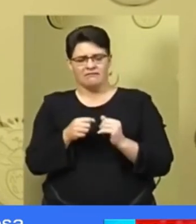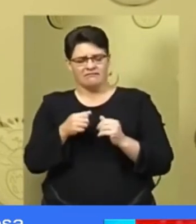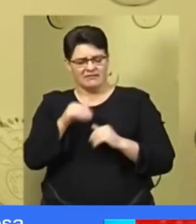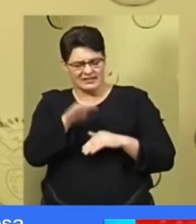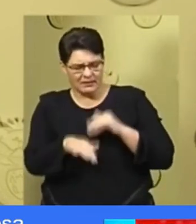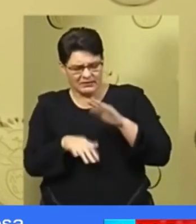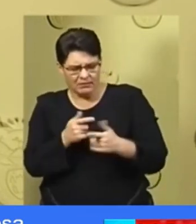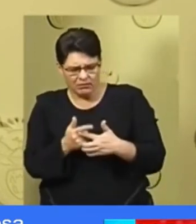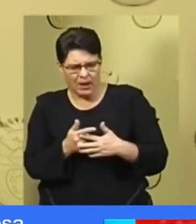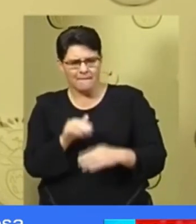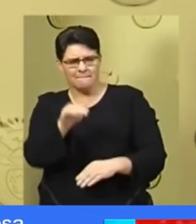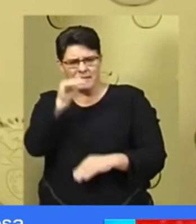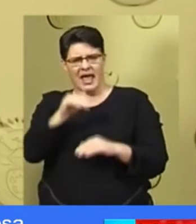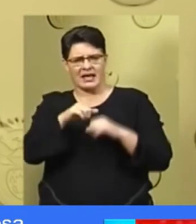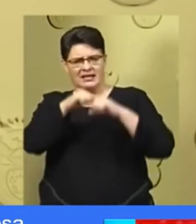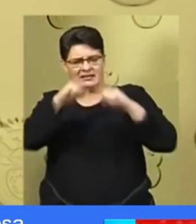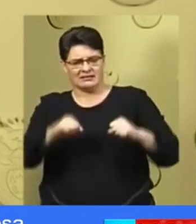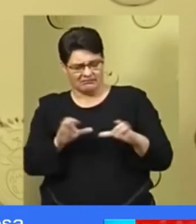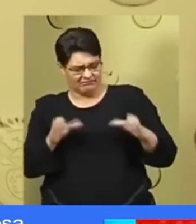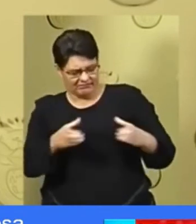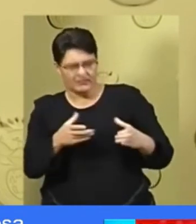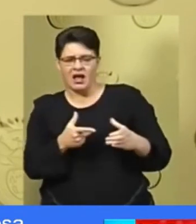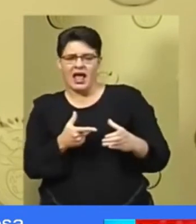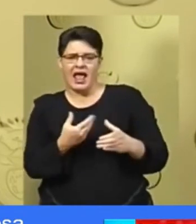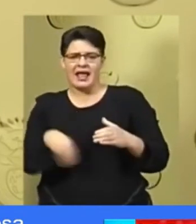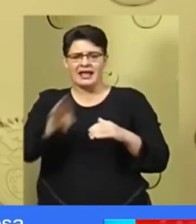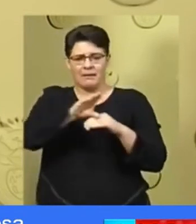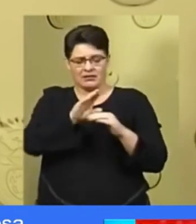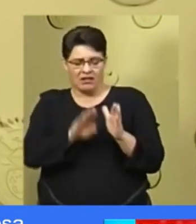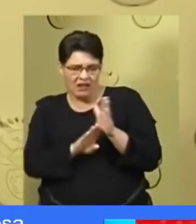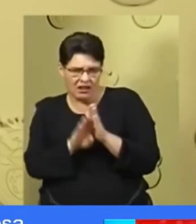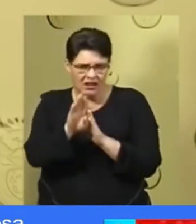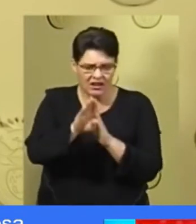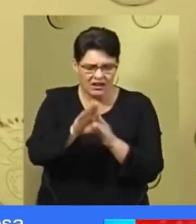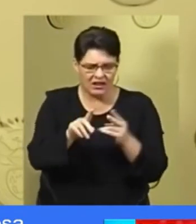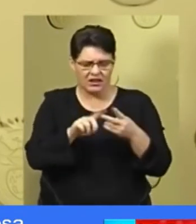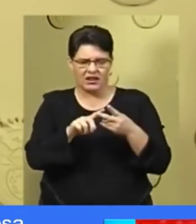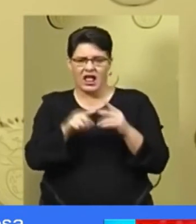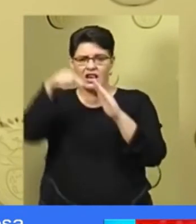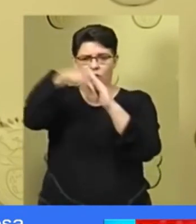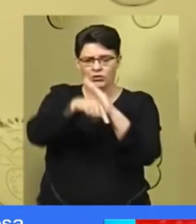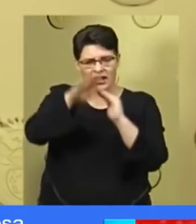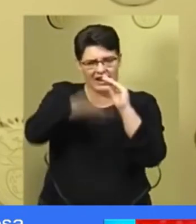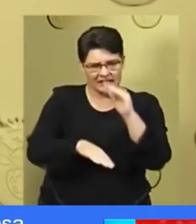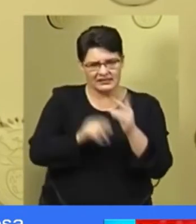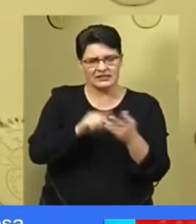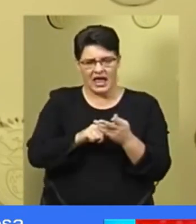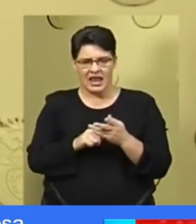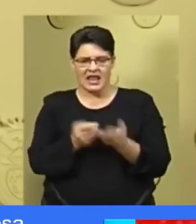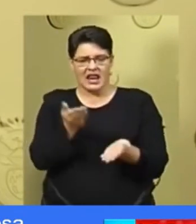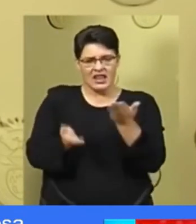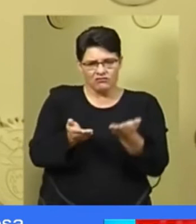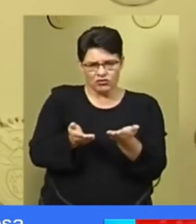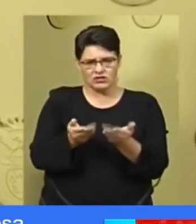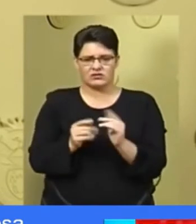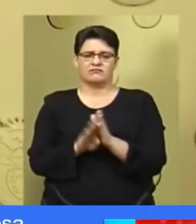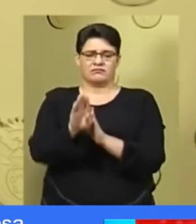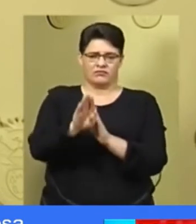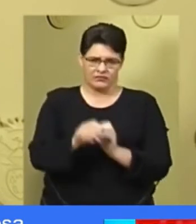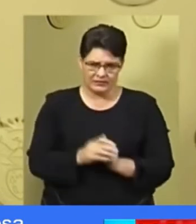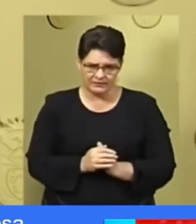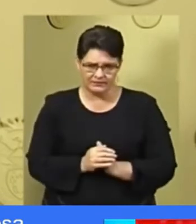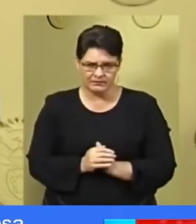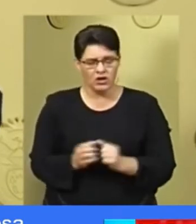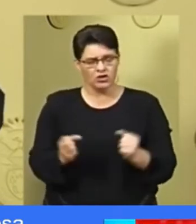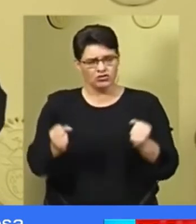system, including increasing capital, improving liquidity and reducing leverage. With